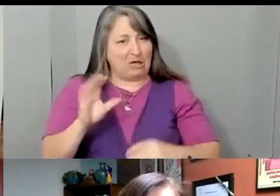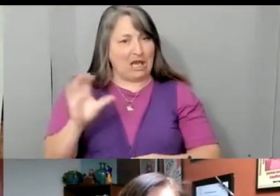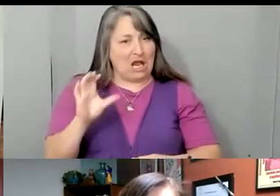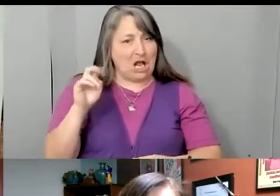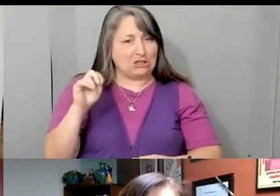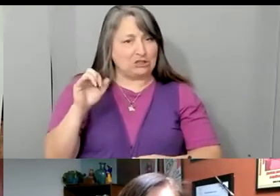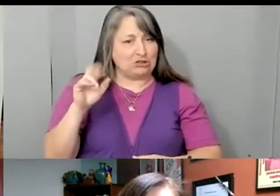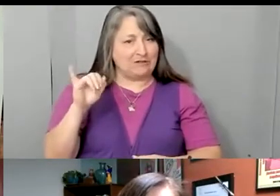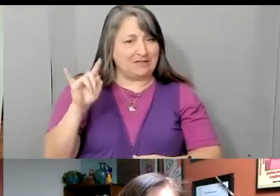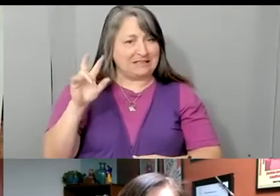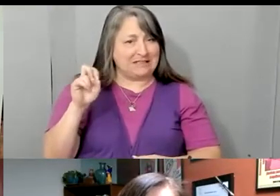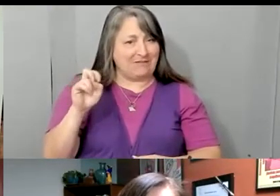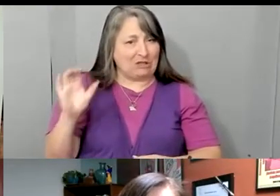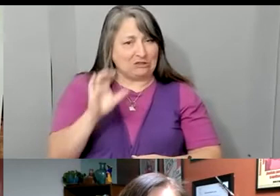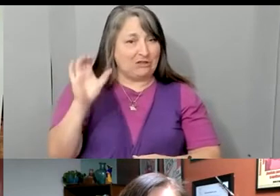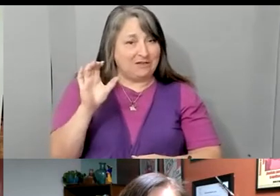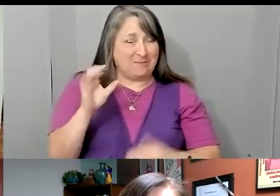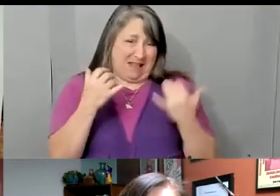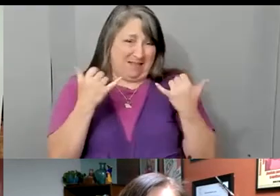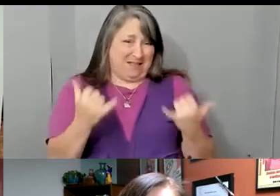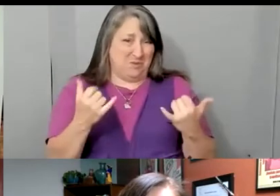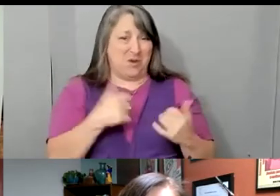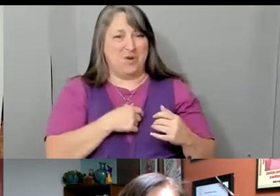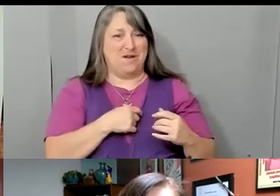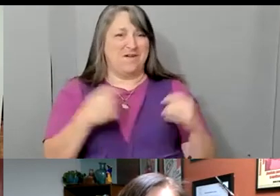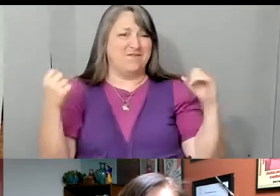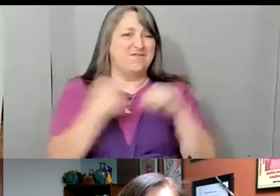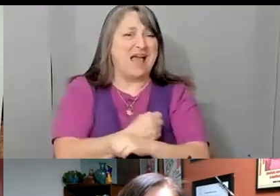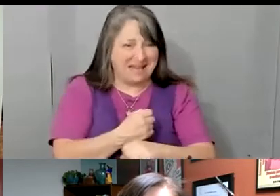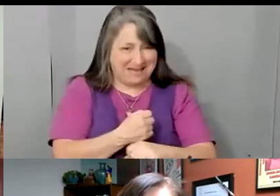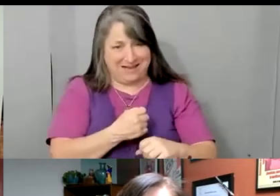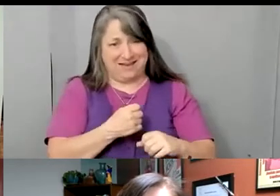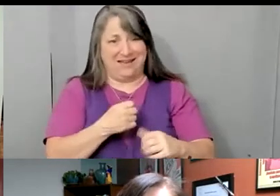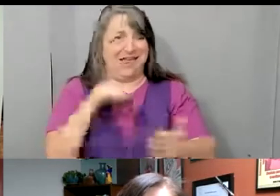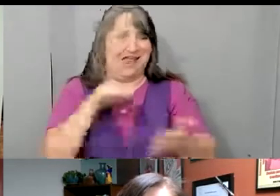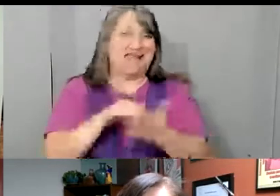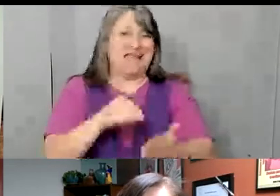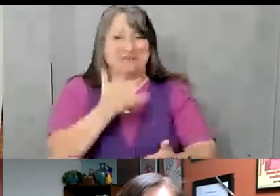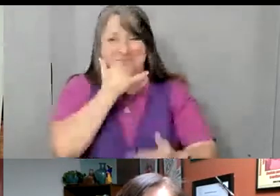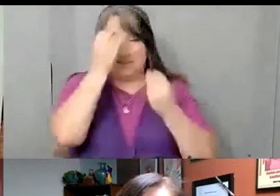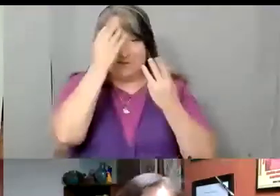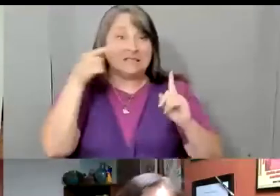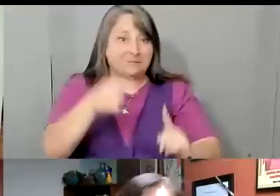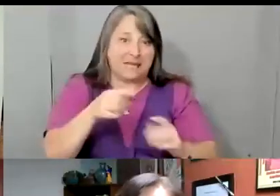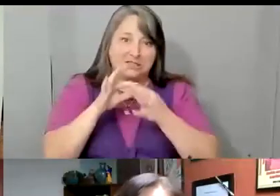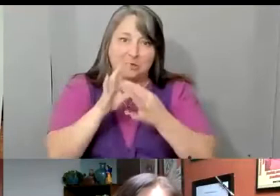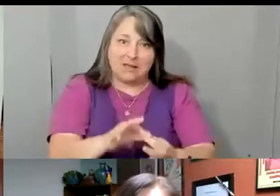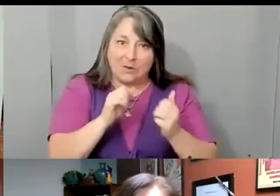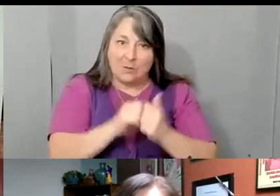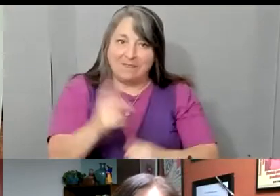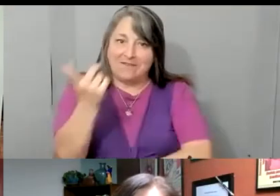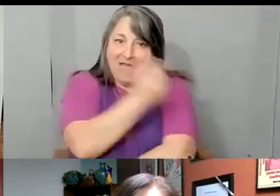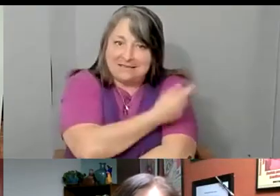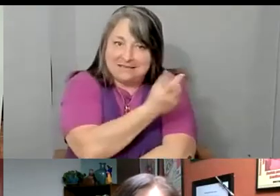en la desinformación, especialmente de las vacunas. Claro. Porque, porque, nuestra comunidad